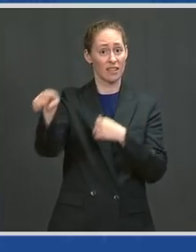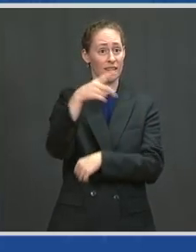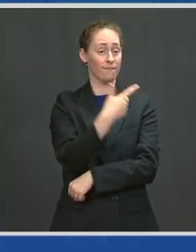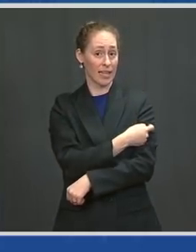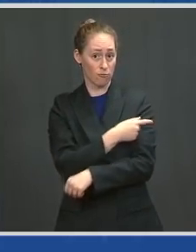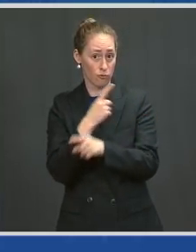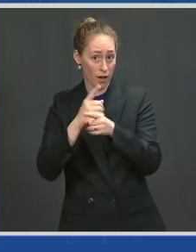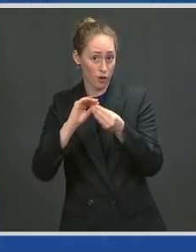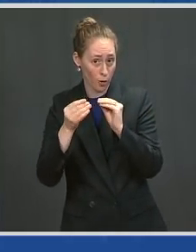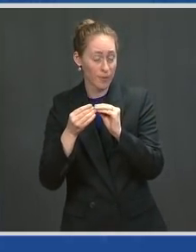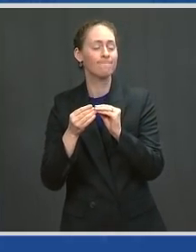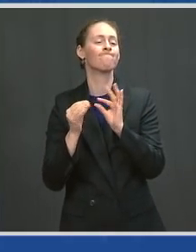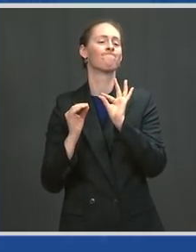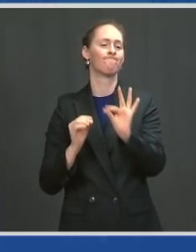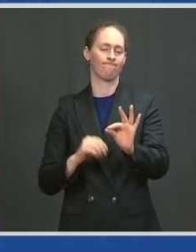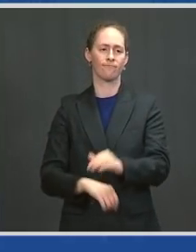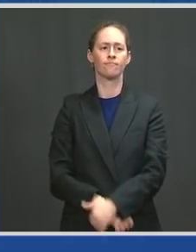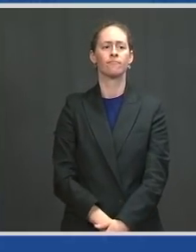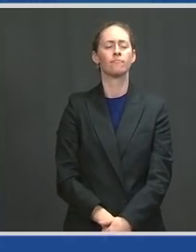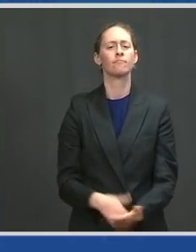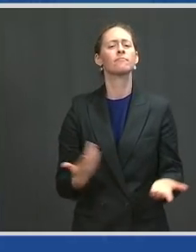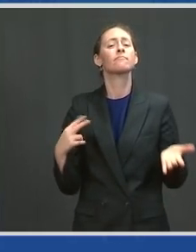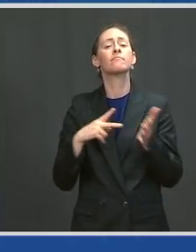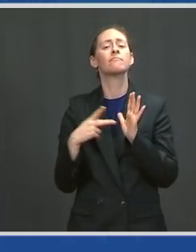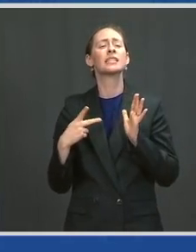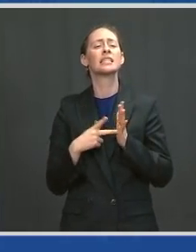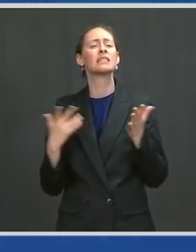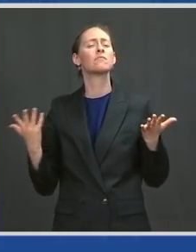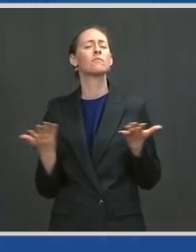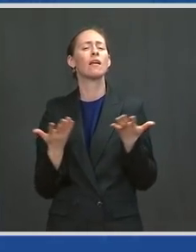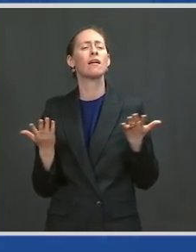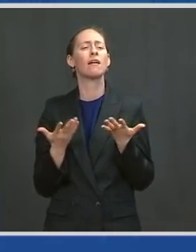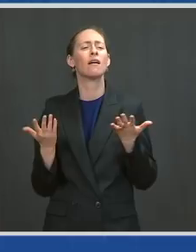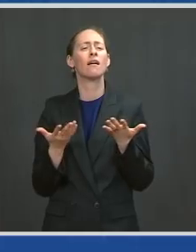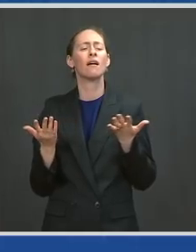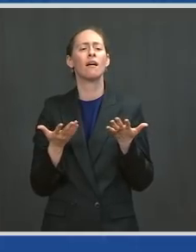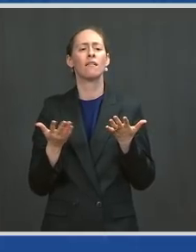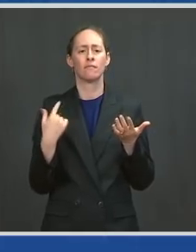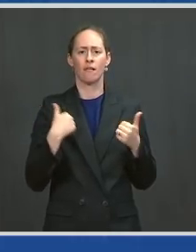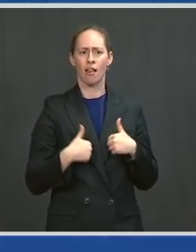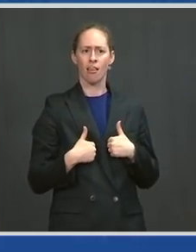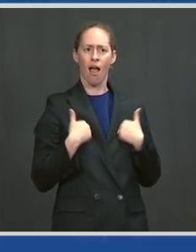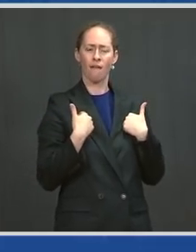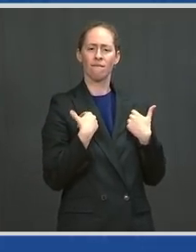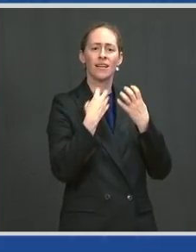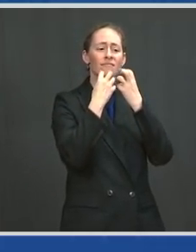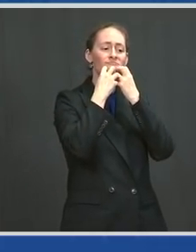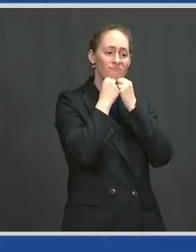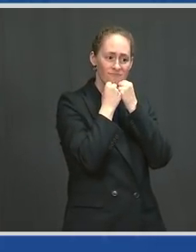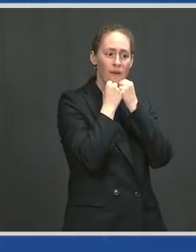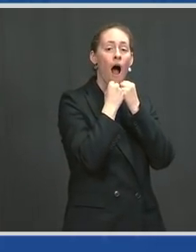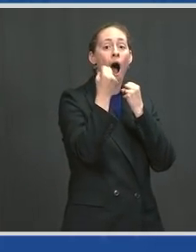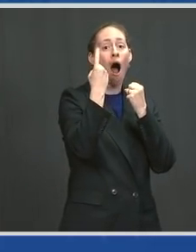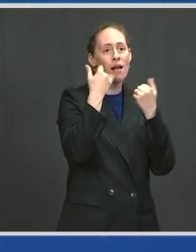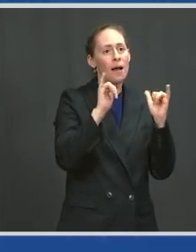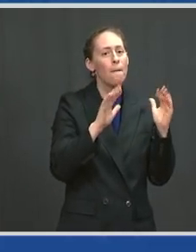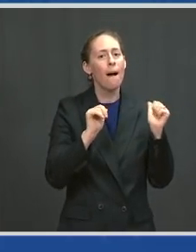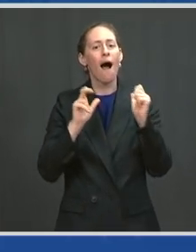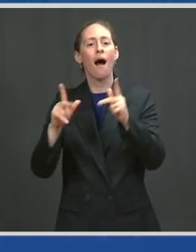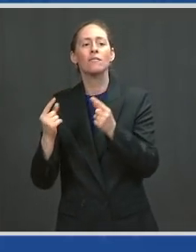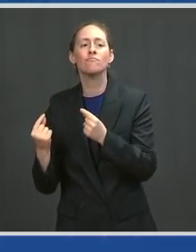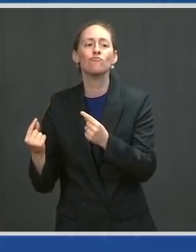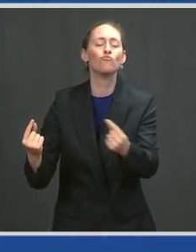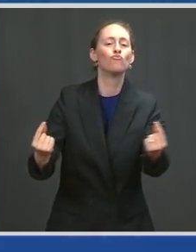We aren't just saving lives. We're getting our lives back. Stores and restaurants up and down Main Street are